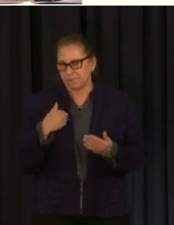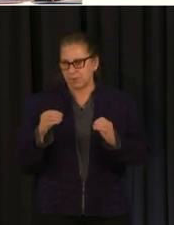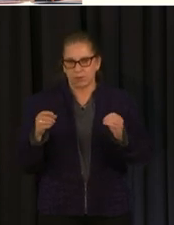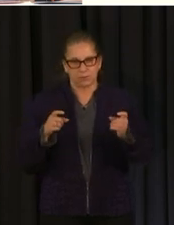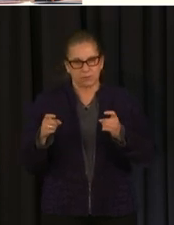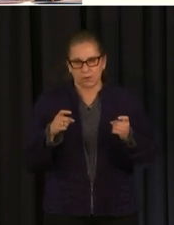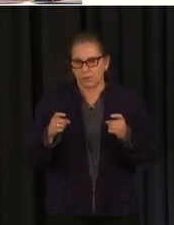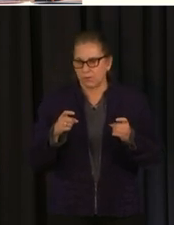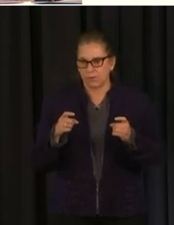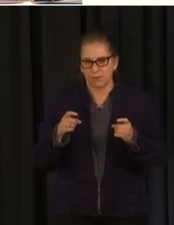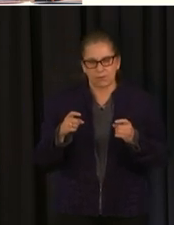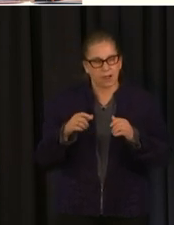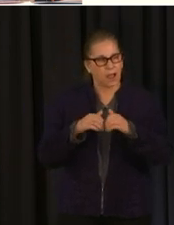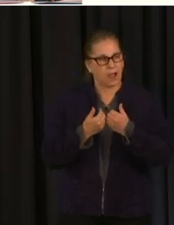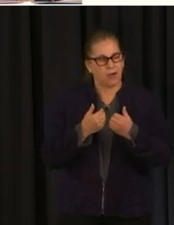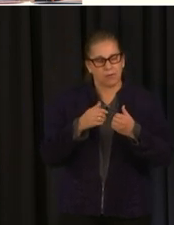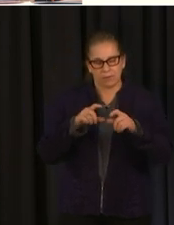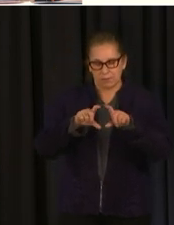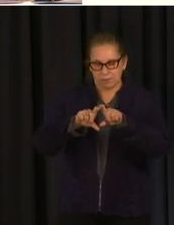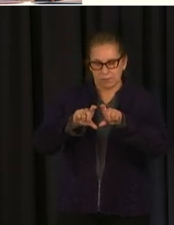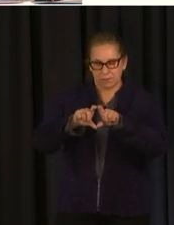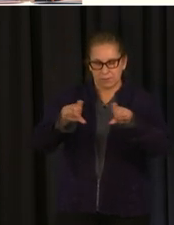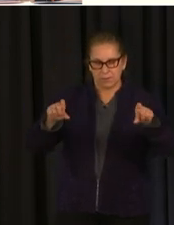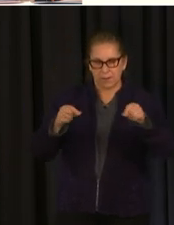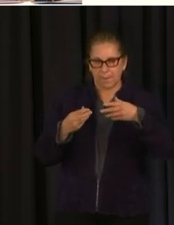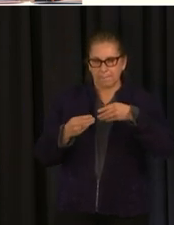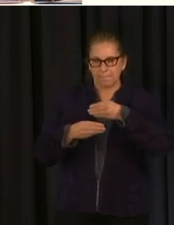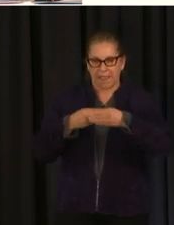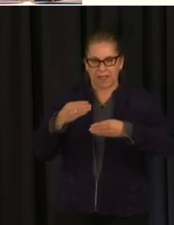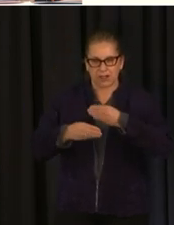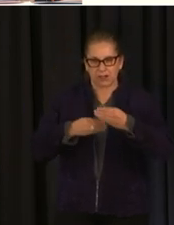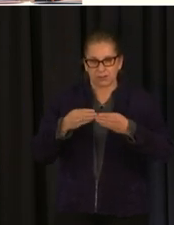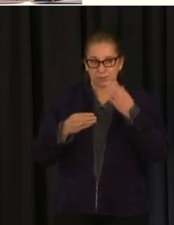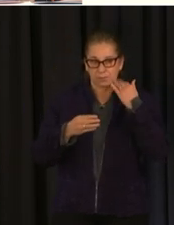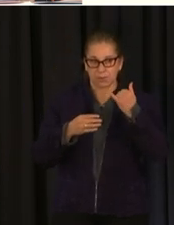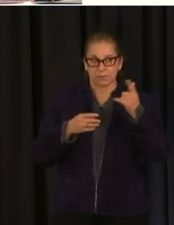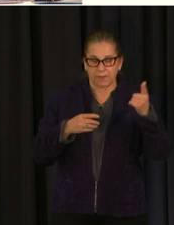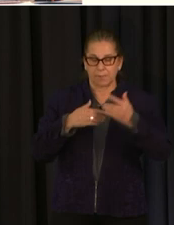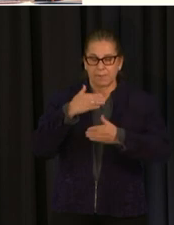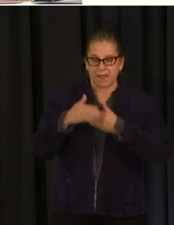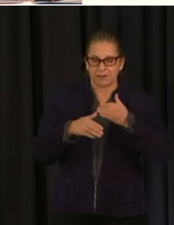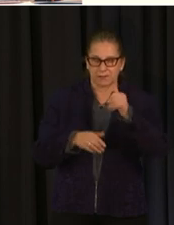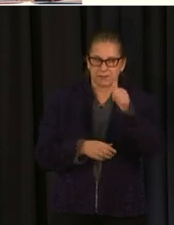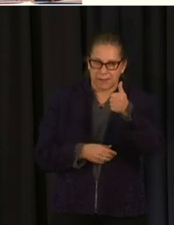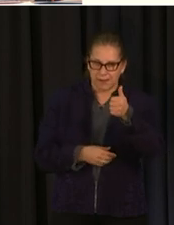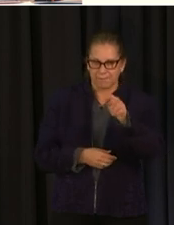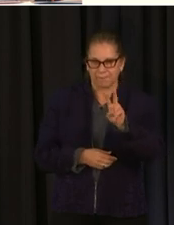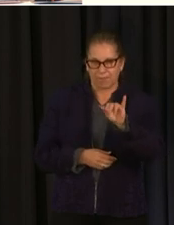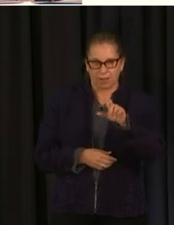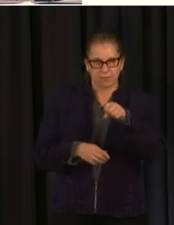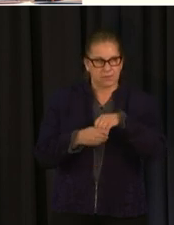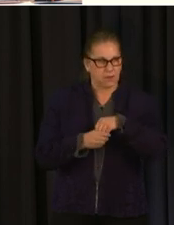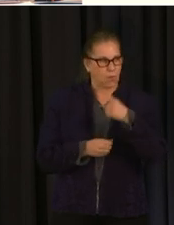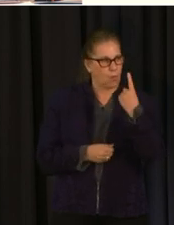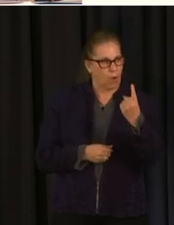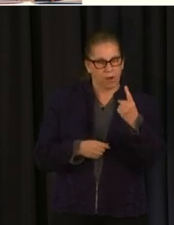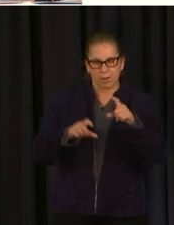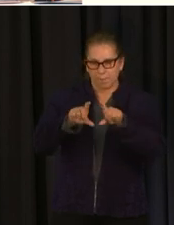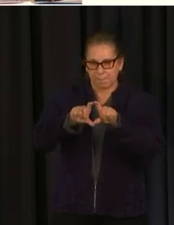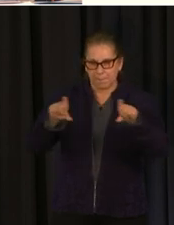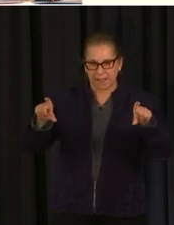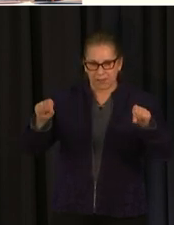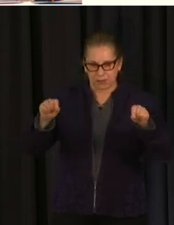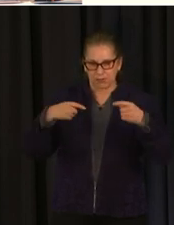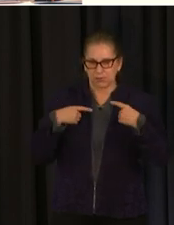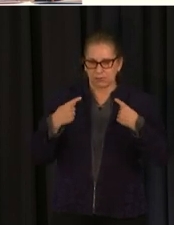many doses come in a vial but we do want to continue to have a substantial commitment for meeting people where they are and where they want to be served when it comes to